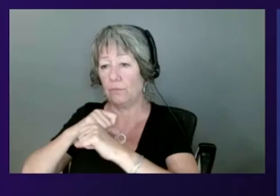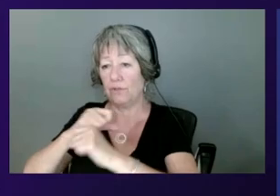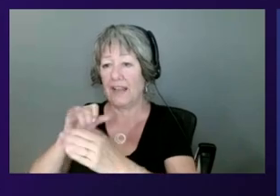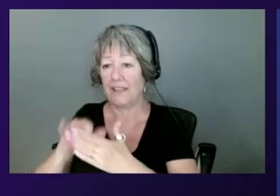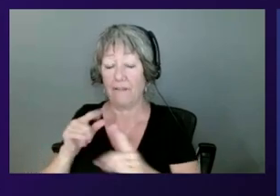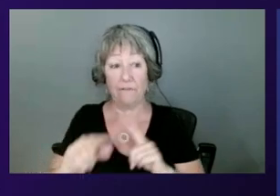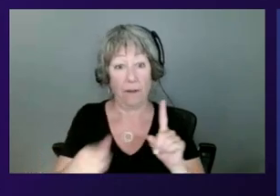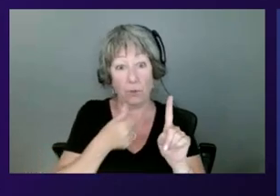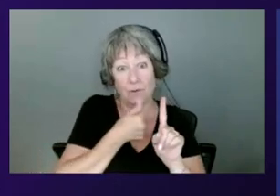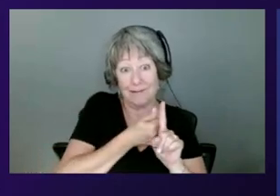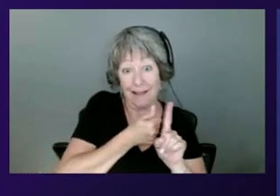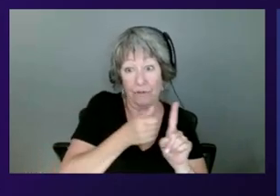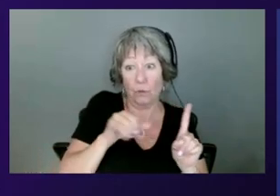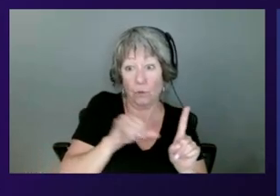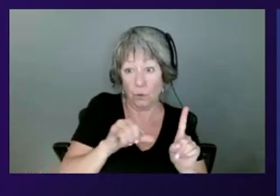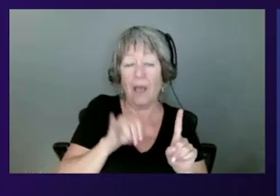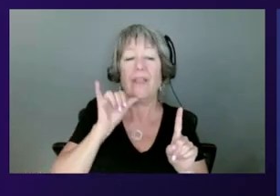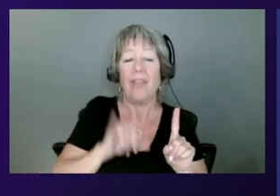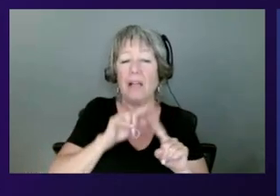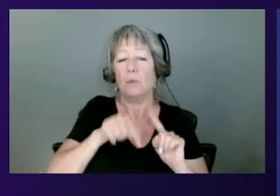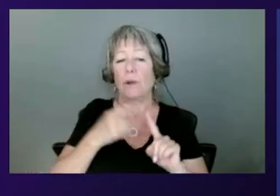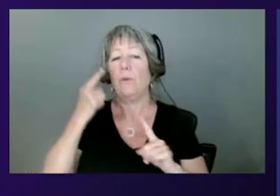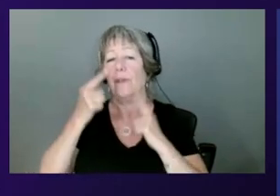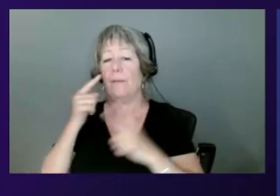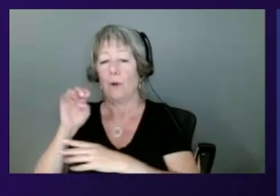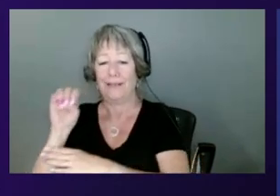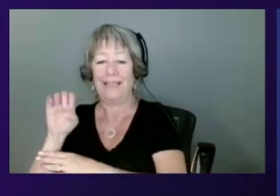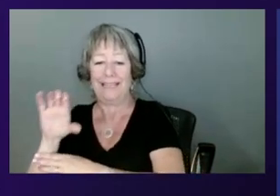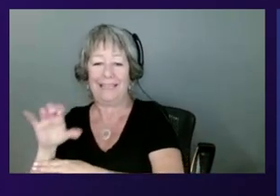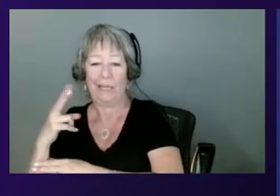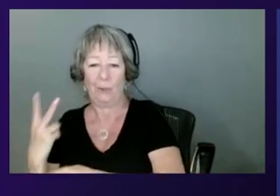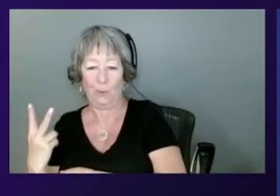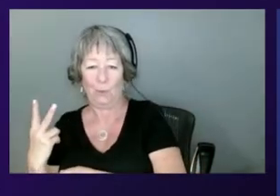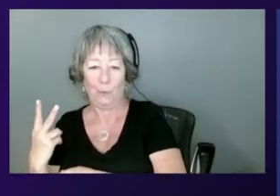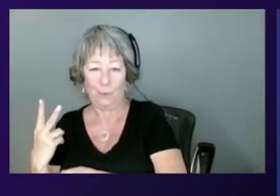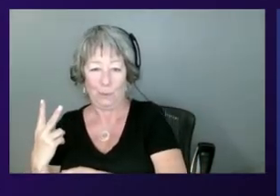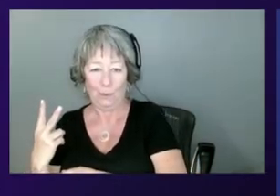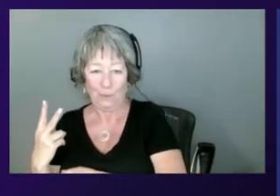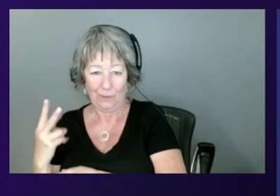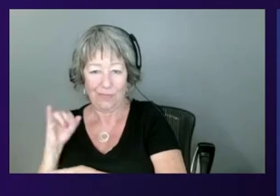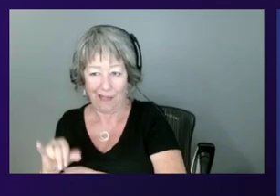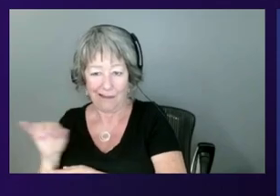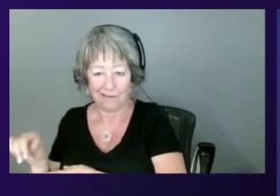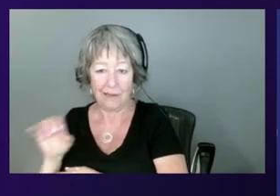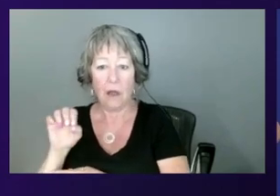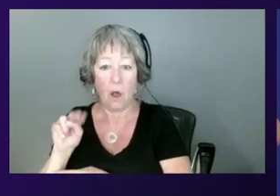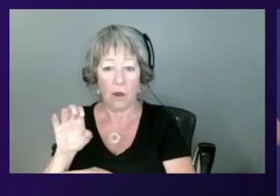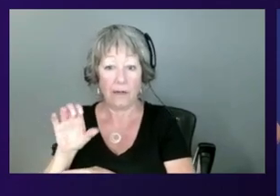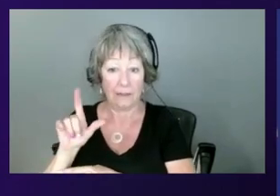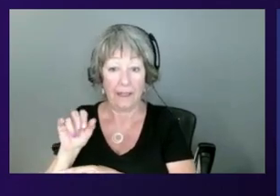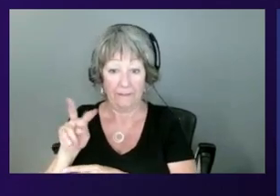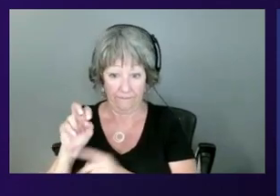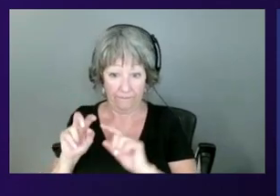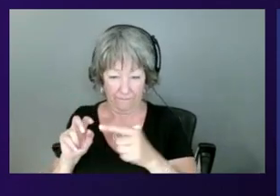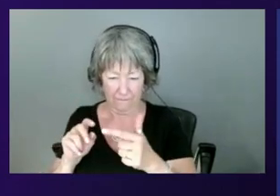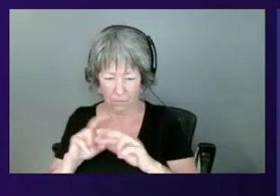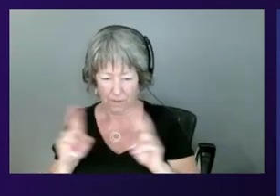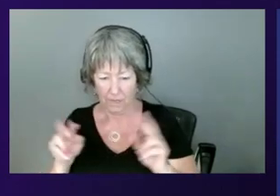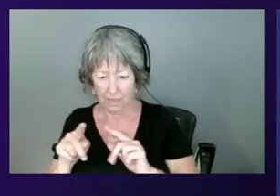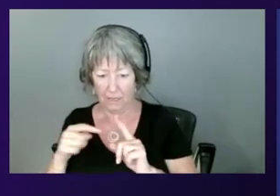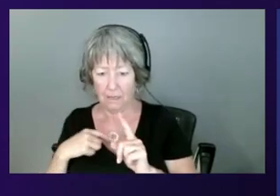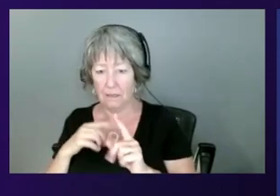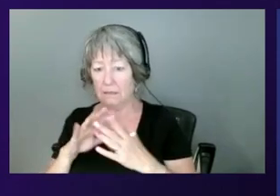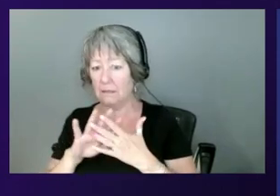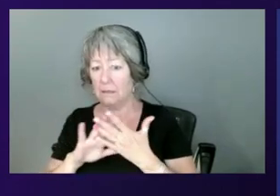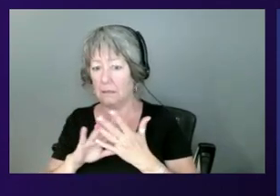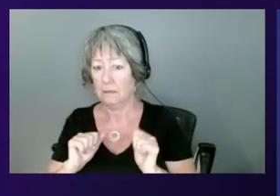that's when you look at an EC2 feature like Nitro Enclaves. With Nitro Enclaves, customers have the ability to create an isolated